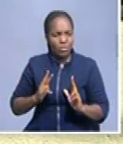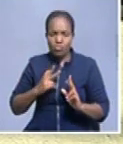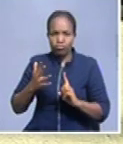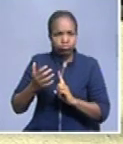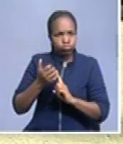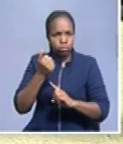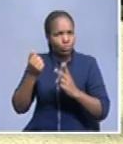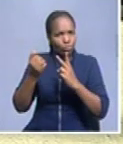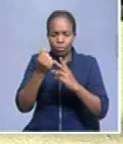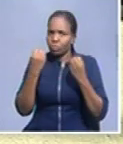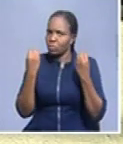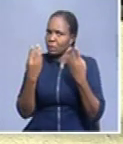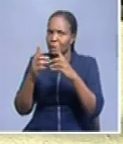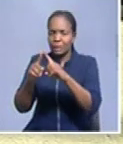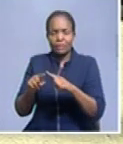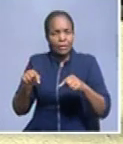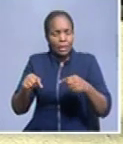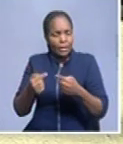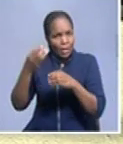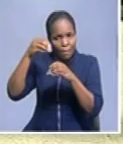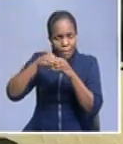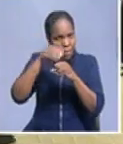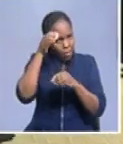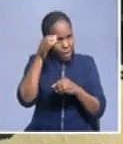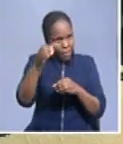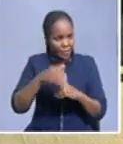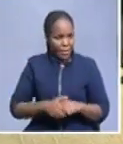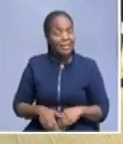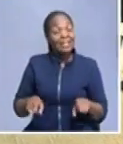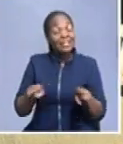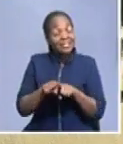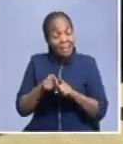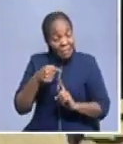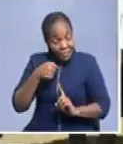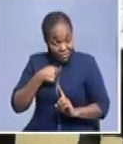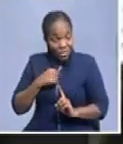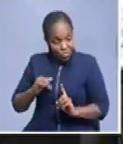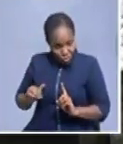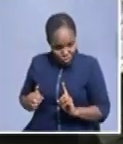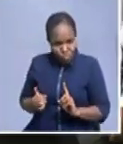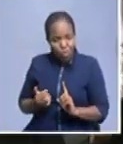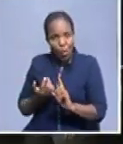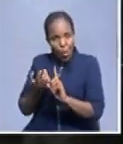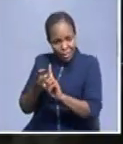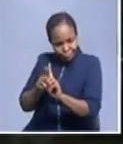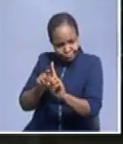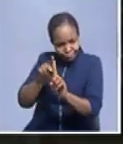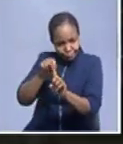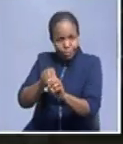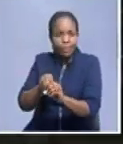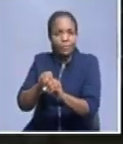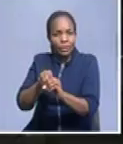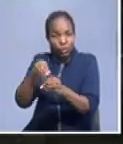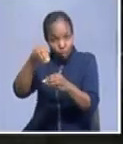greater things, I mean academic-wise. I want to at least become one of the PhD holders